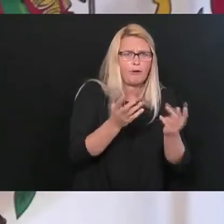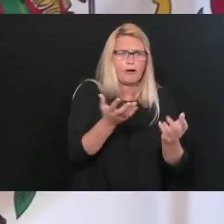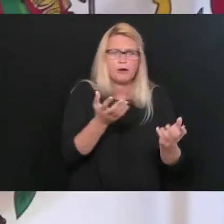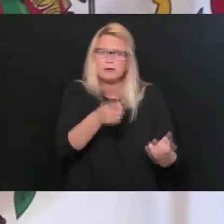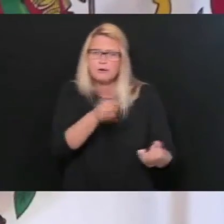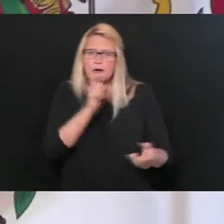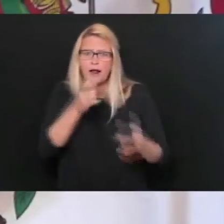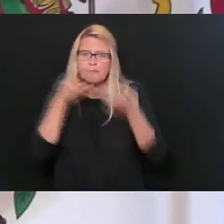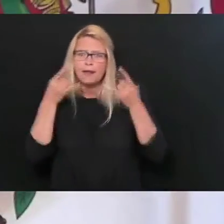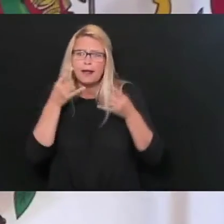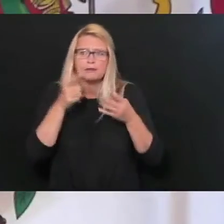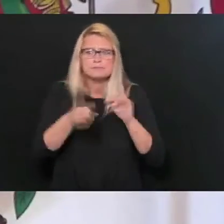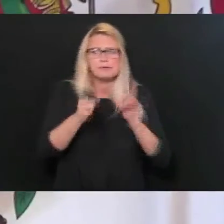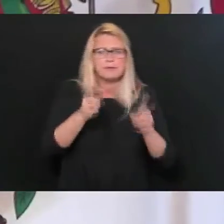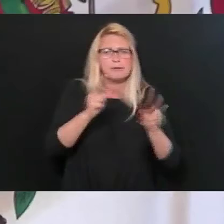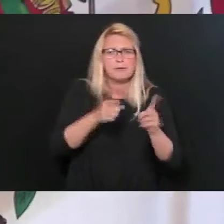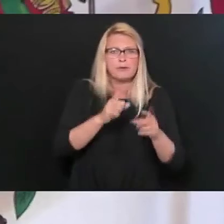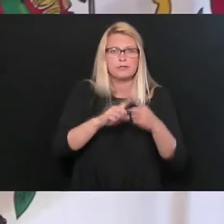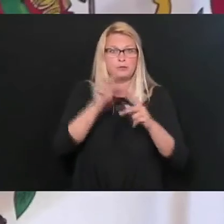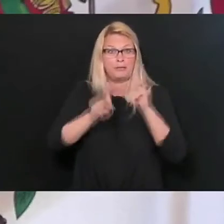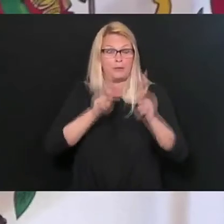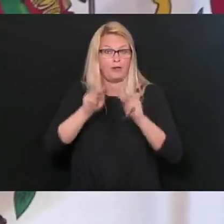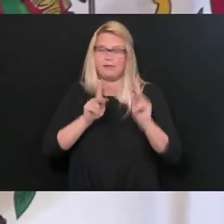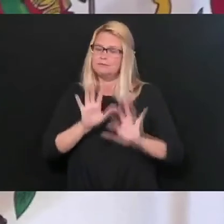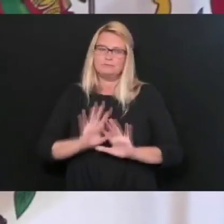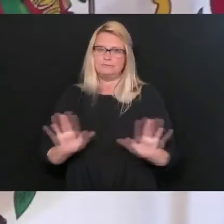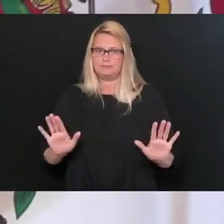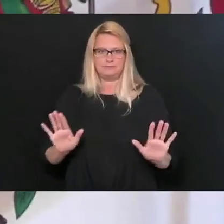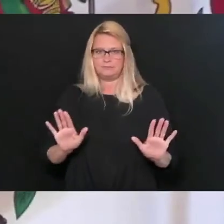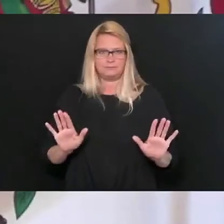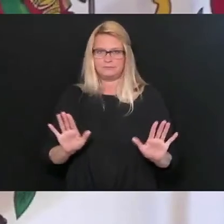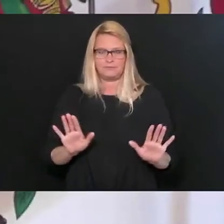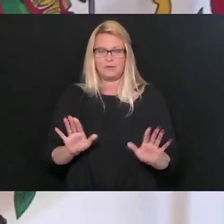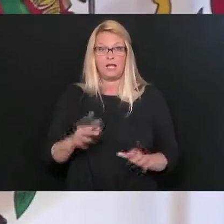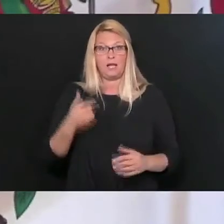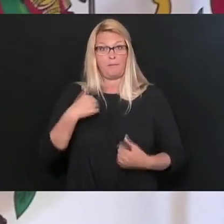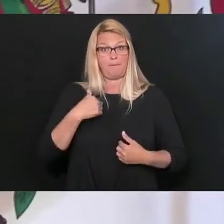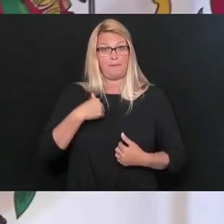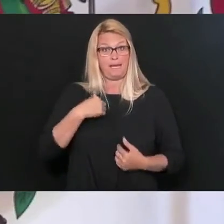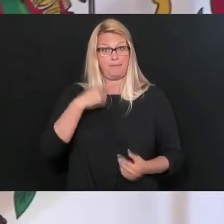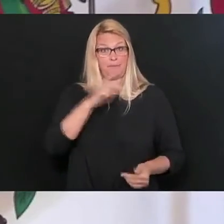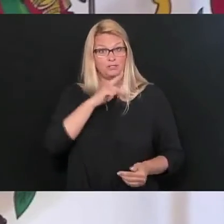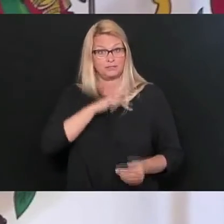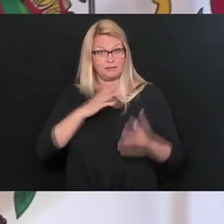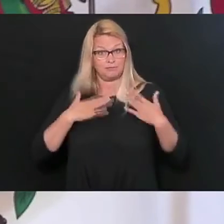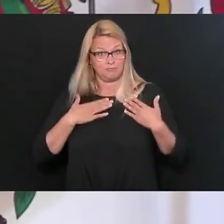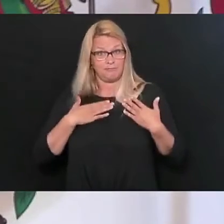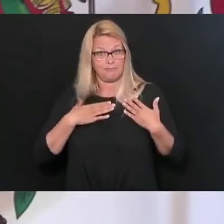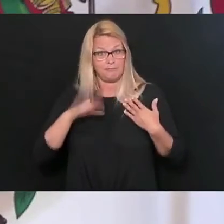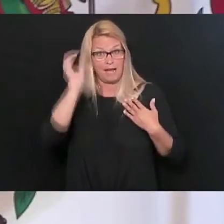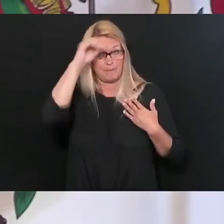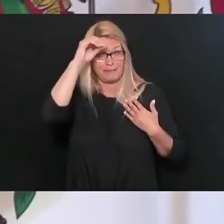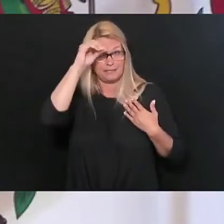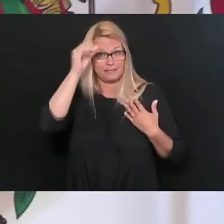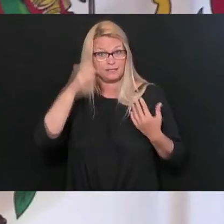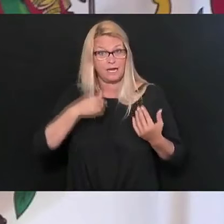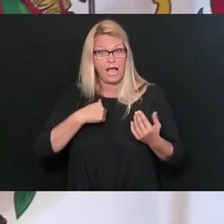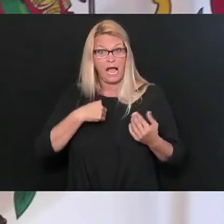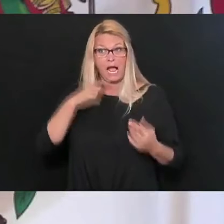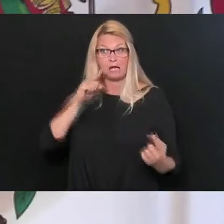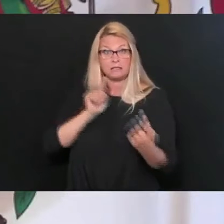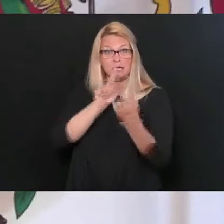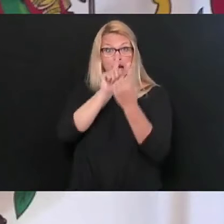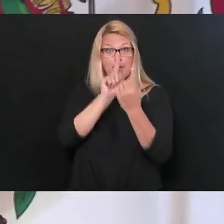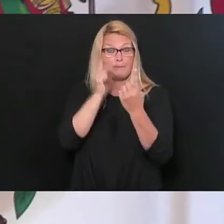and, and, and, and doing things that, I mean, what I would do is if I were, if I were coming into a